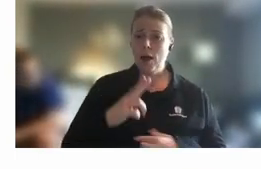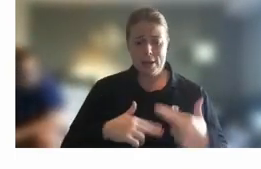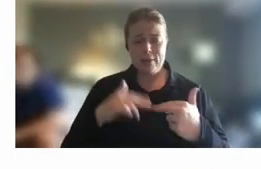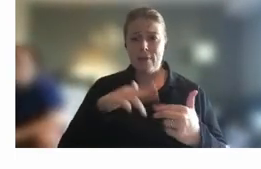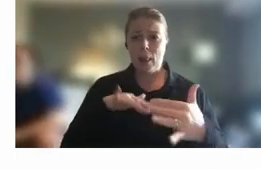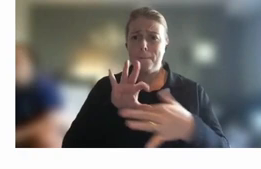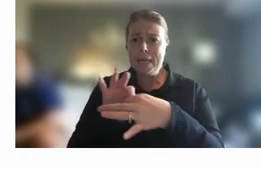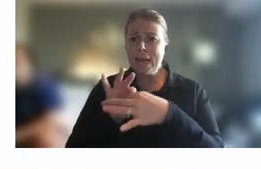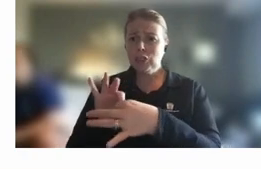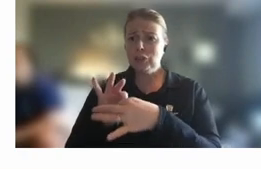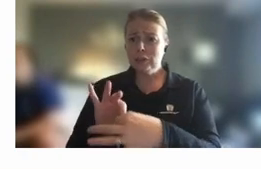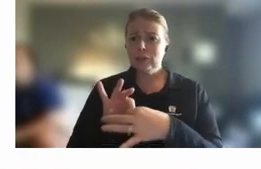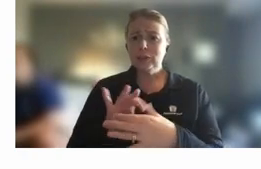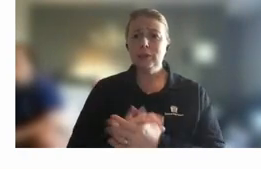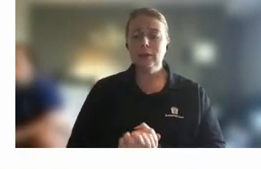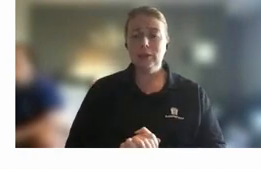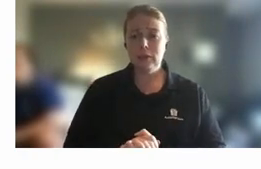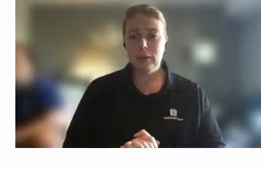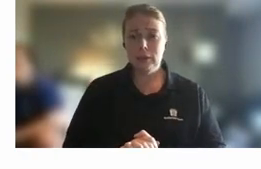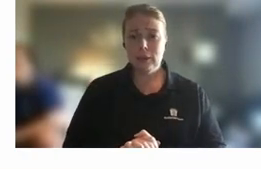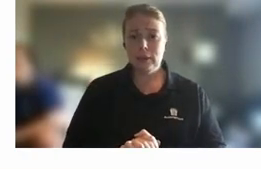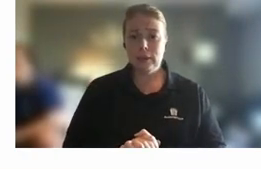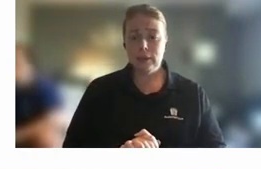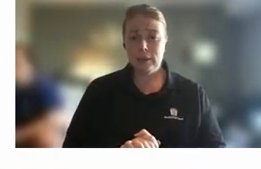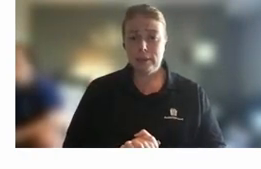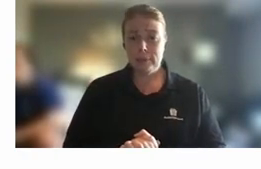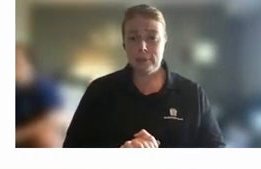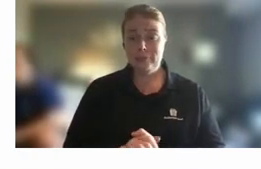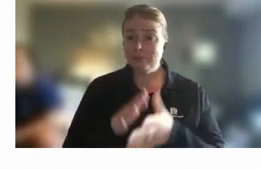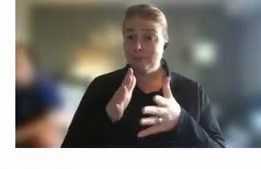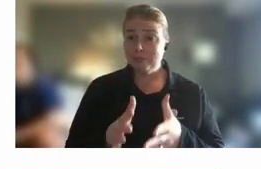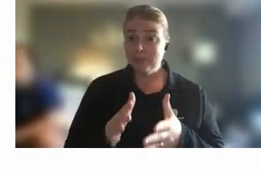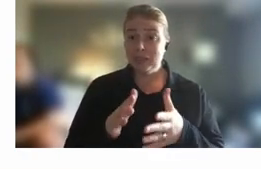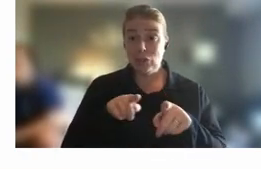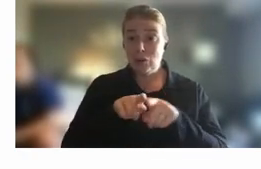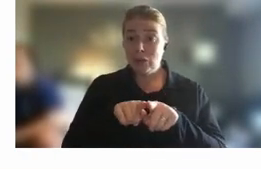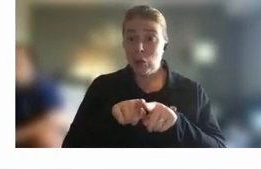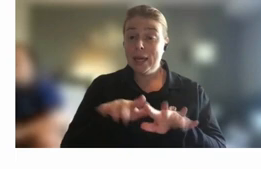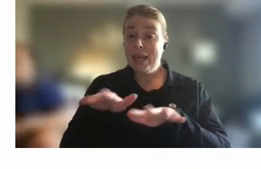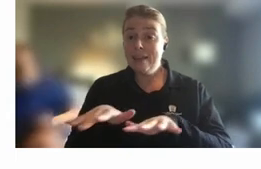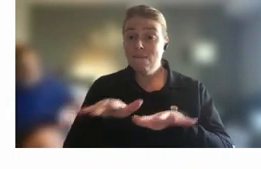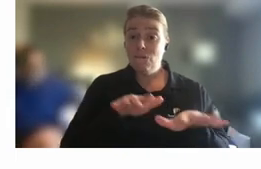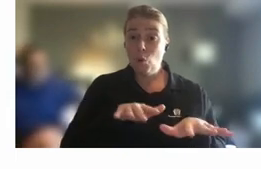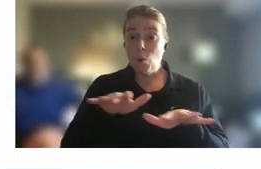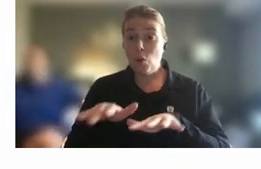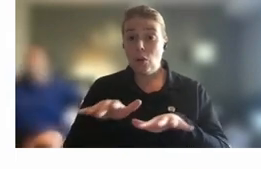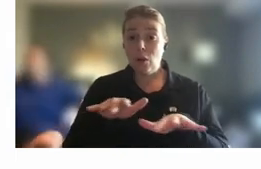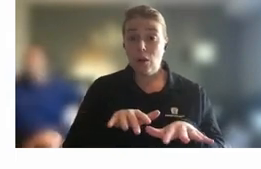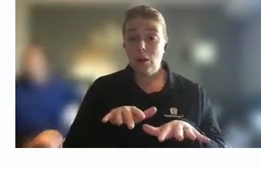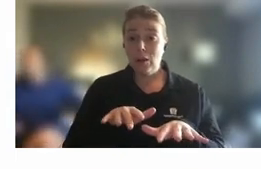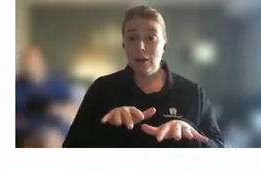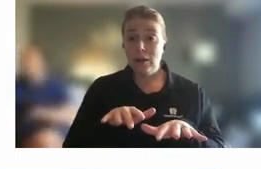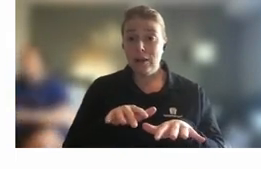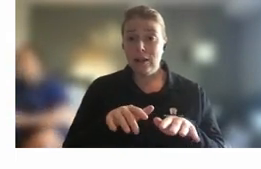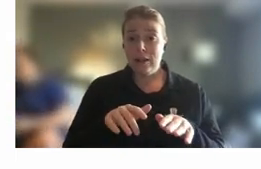part of what we've talked about in the panel is a lot of learning is informal and it's in the margins of other things